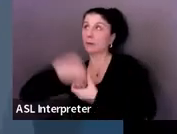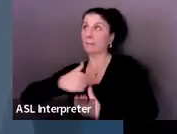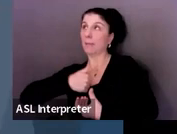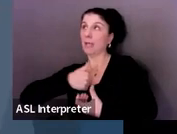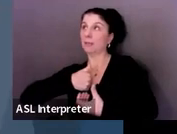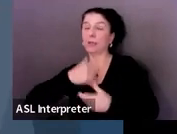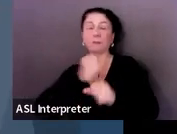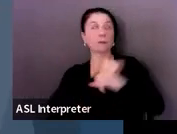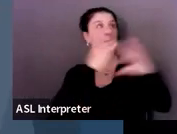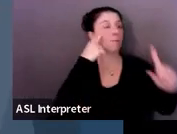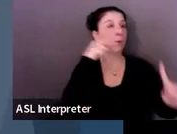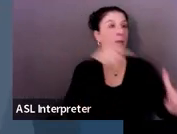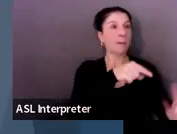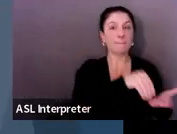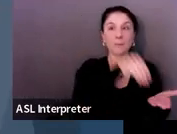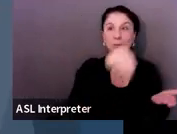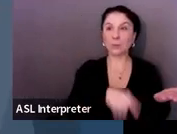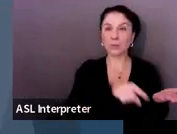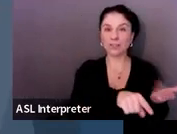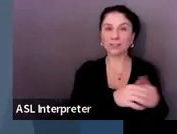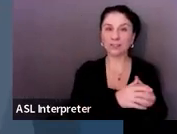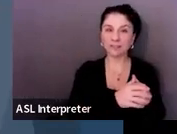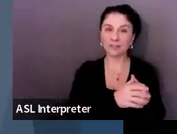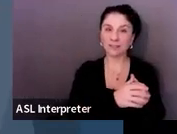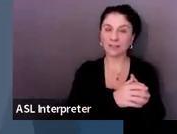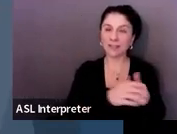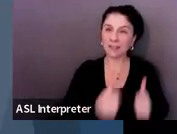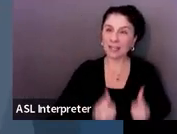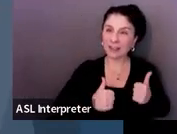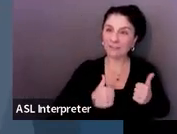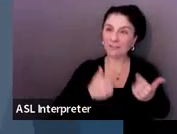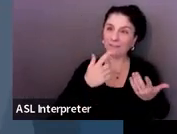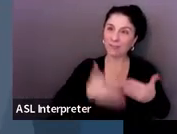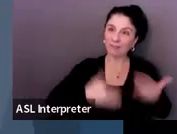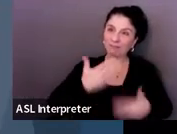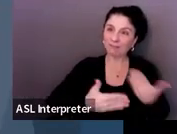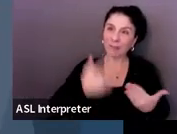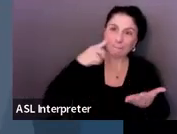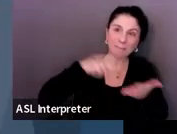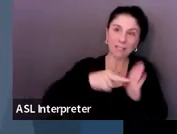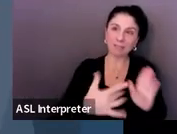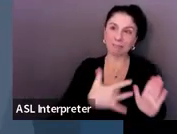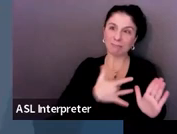the opportunity to live a life that is meaningful to them. It's very important.